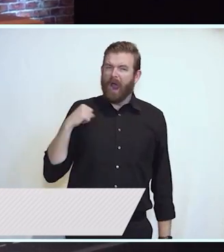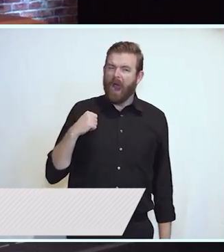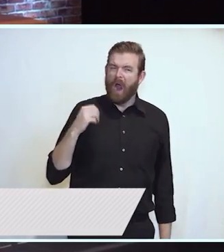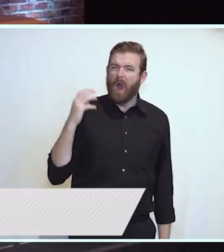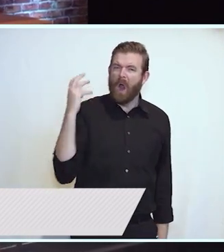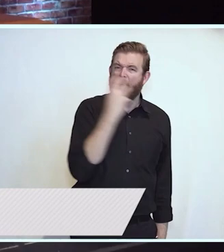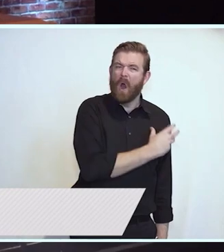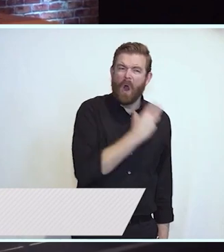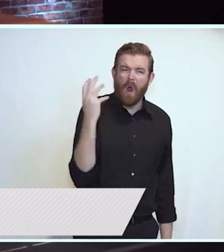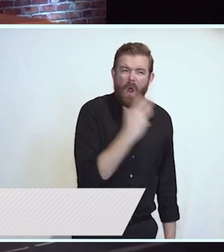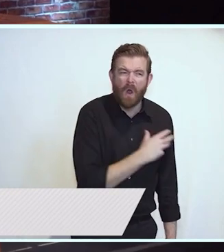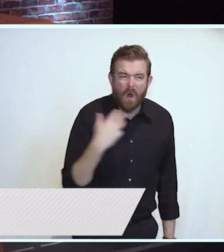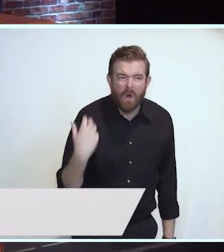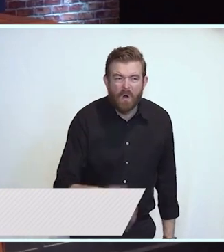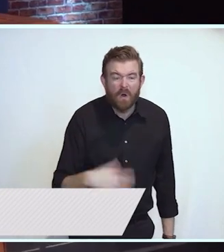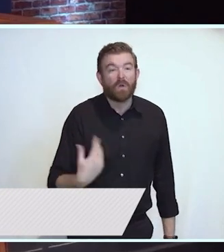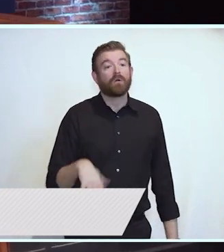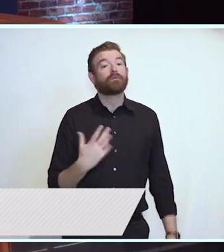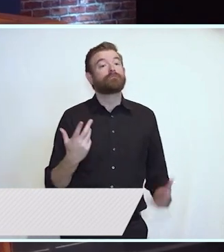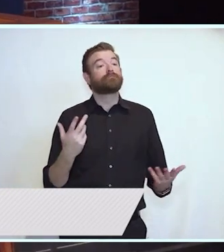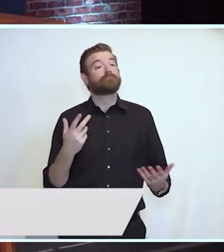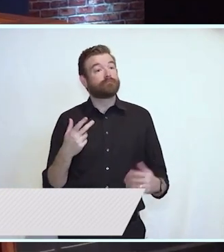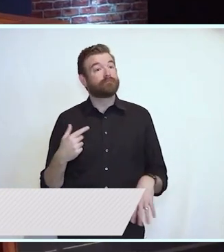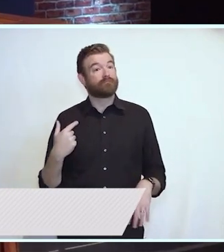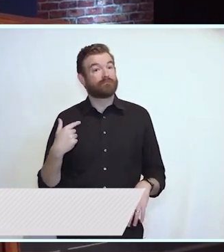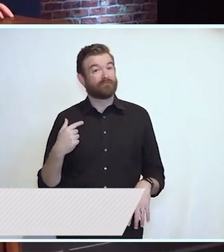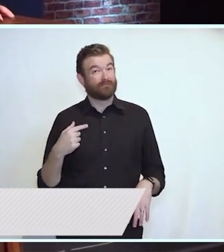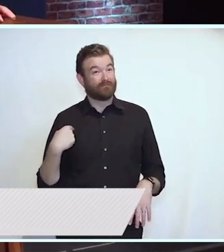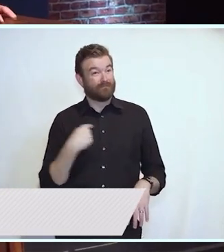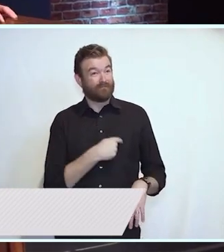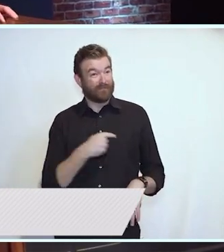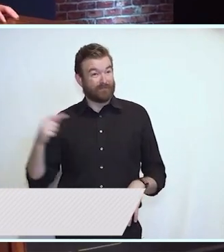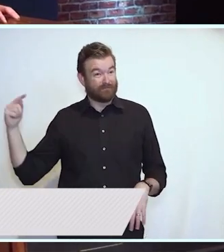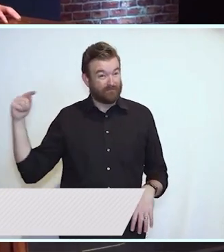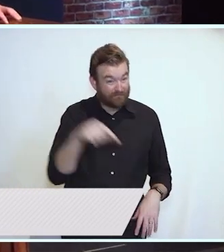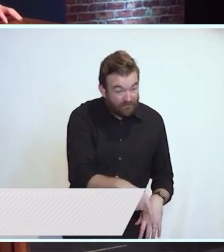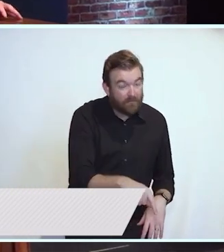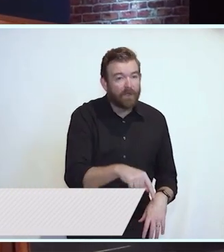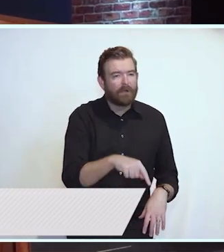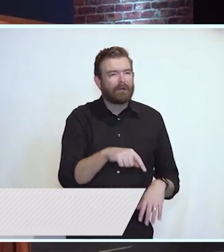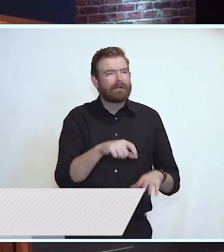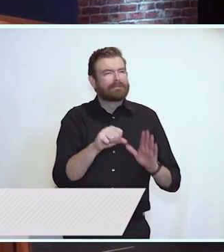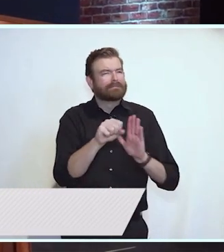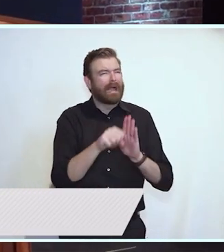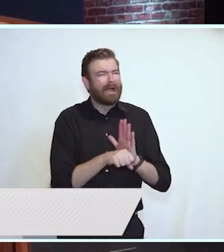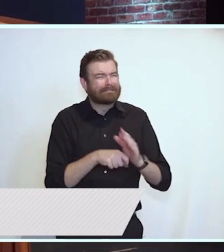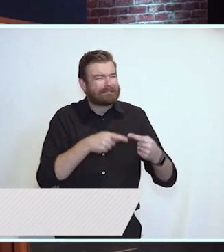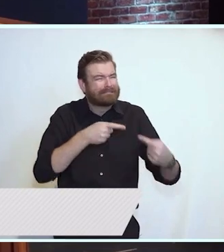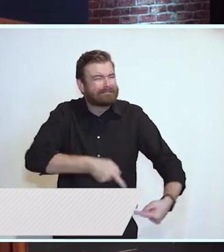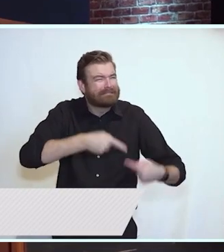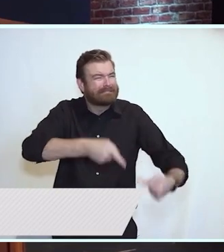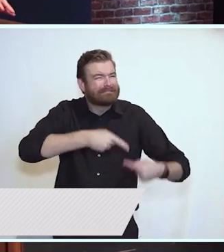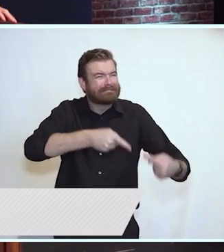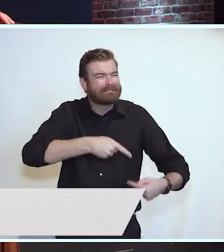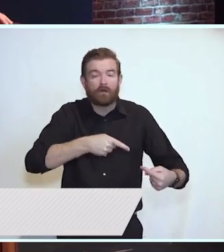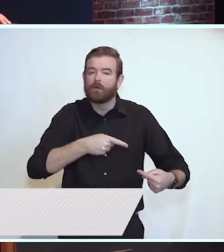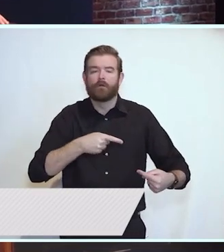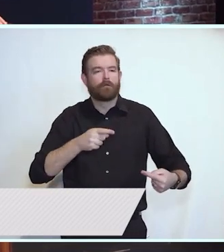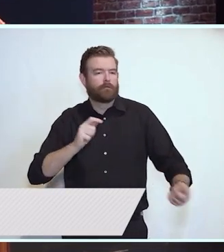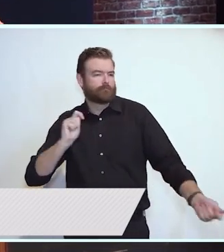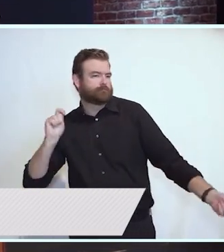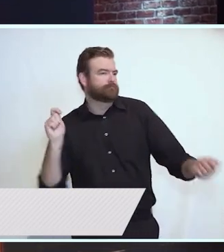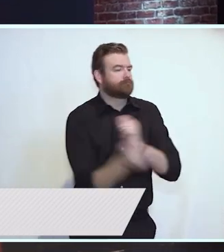We inherited a state that worked for too few and which was at a crossroads. We chose to move the state in a new direction.